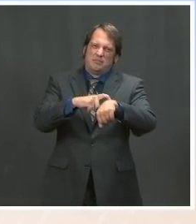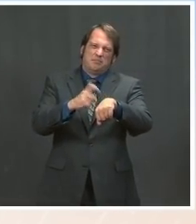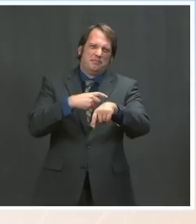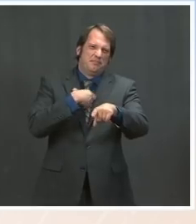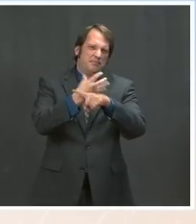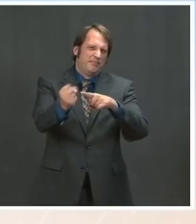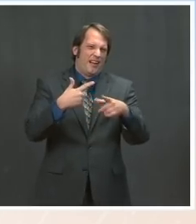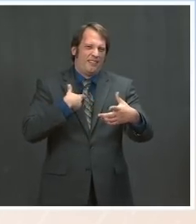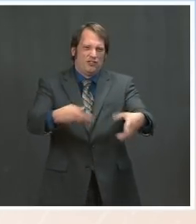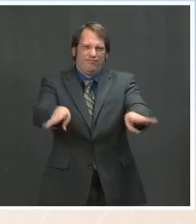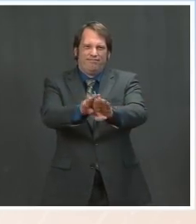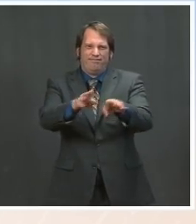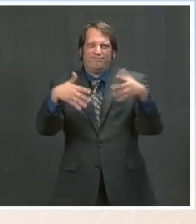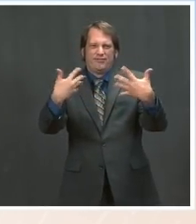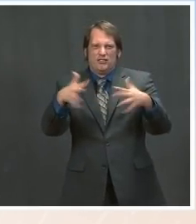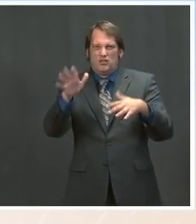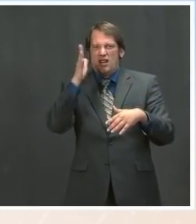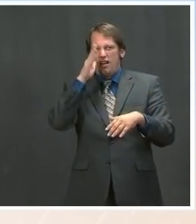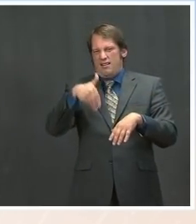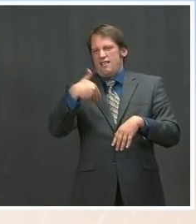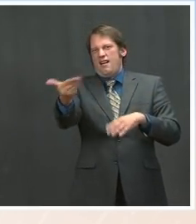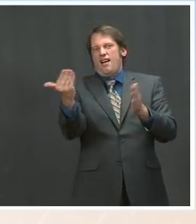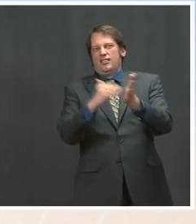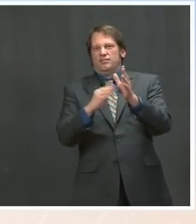here. But thank you, everyone, so much. Ms. Thank you.